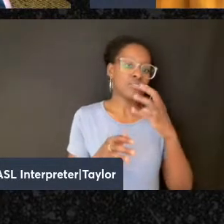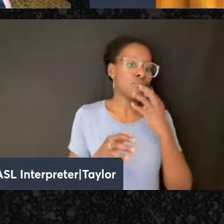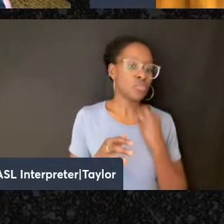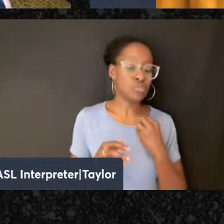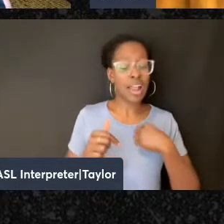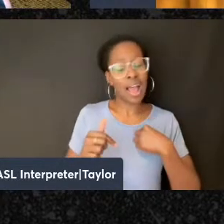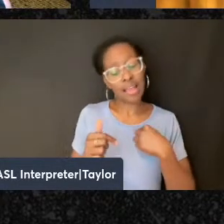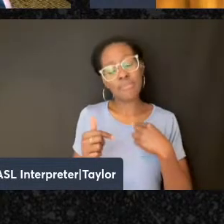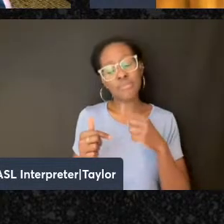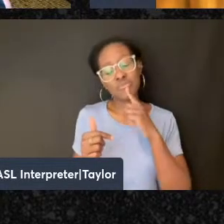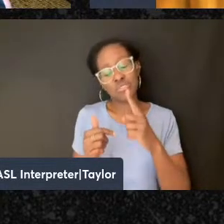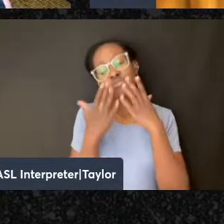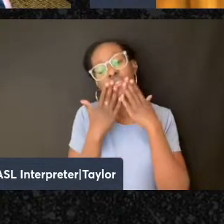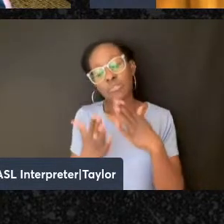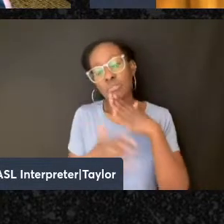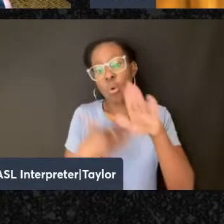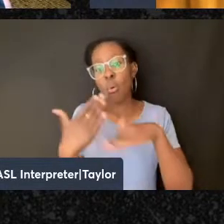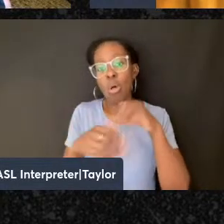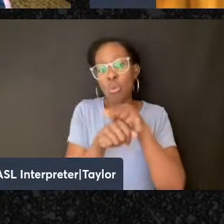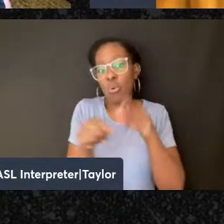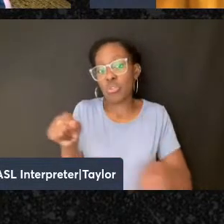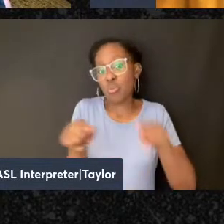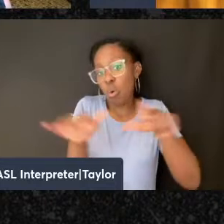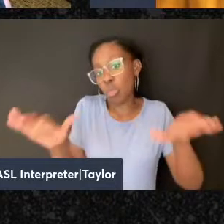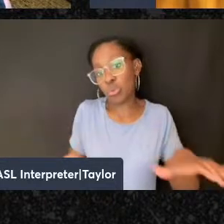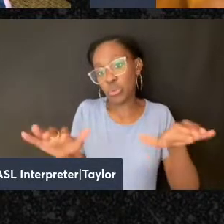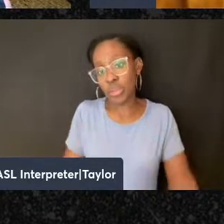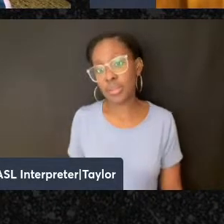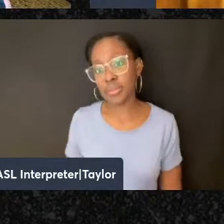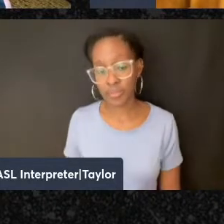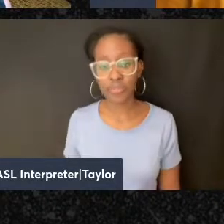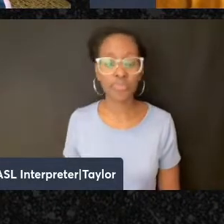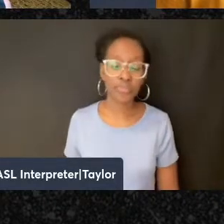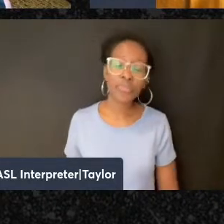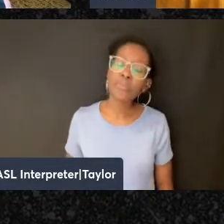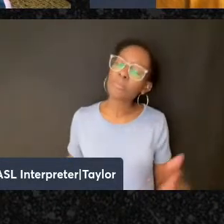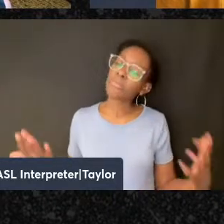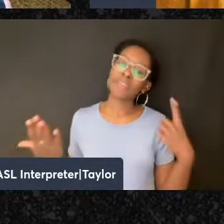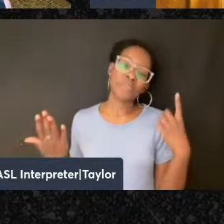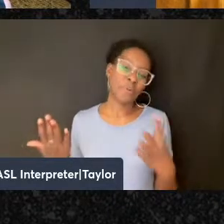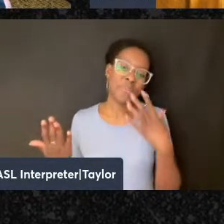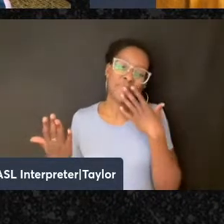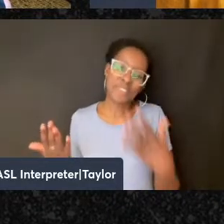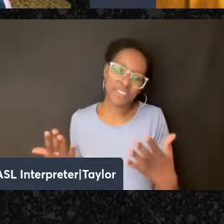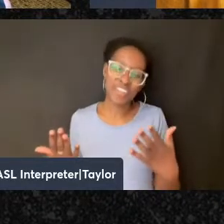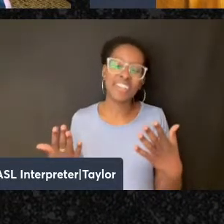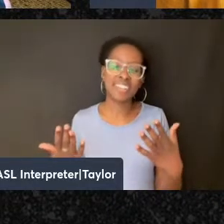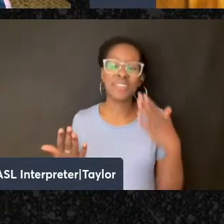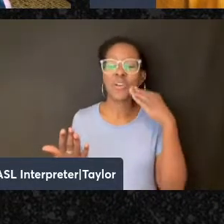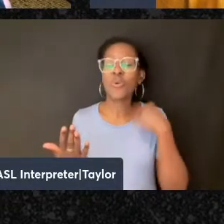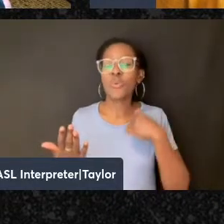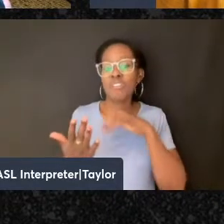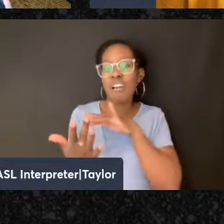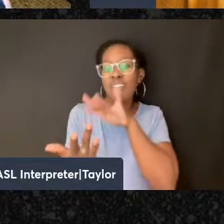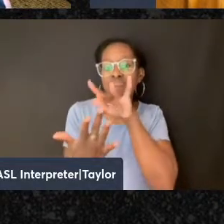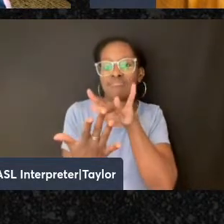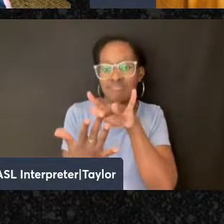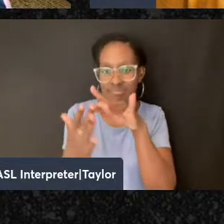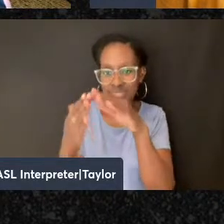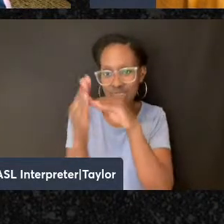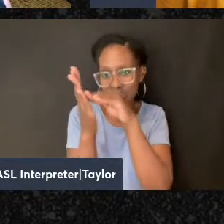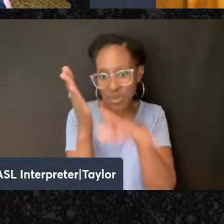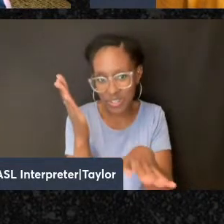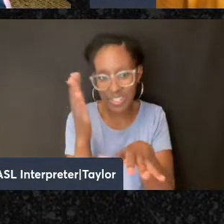grateful for all of the work that you all are doing. So it's always good to hear that we're reaching students. And how